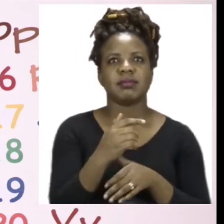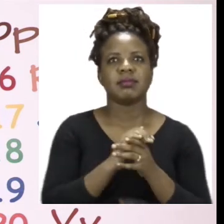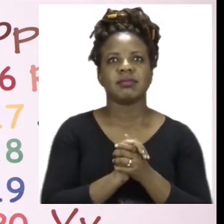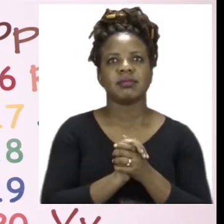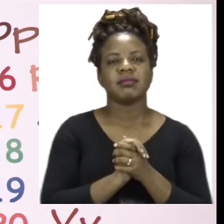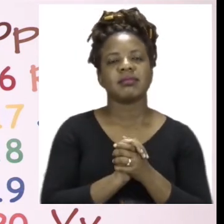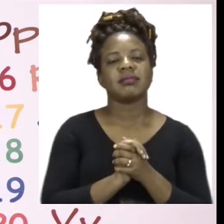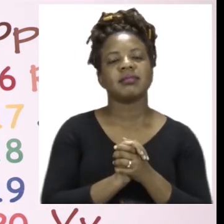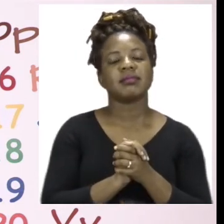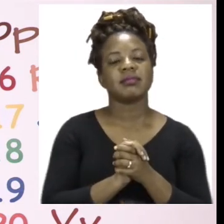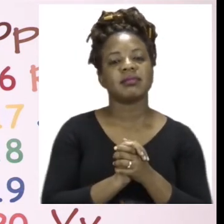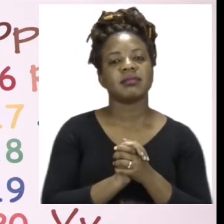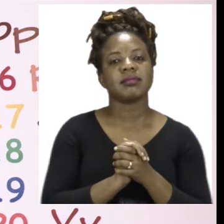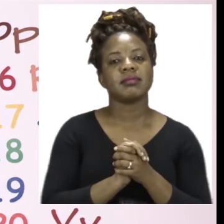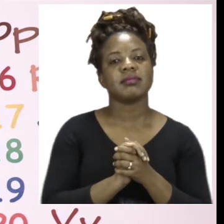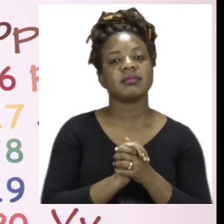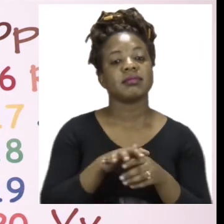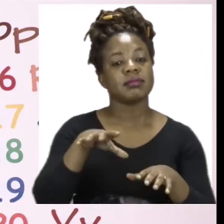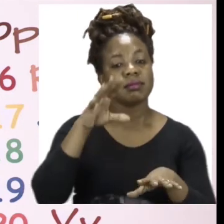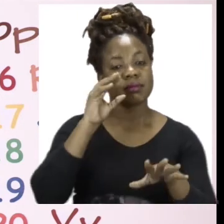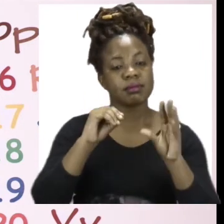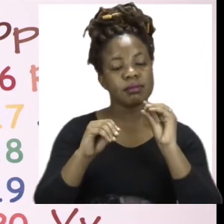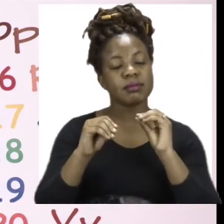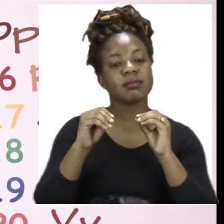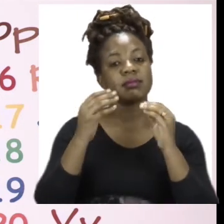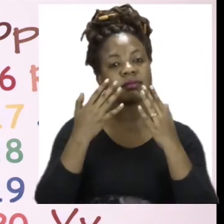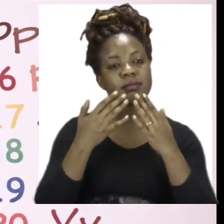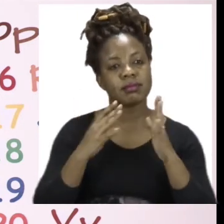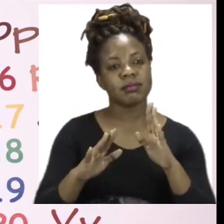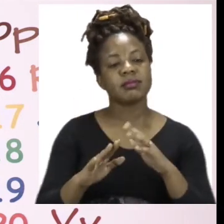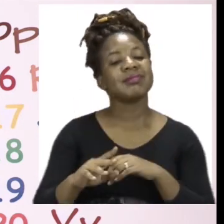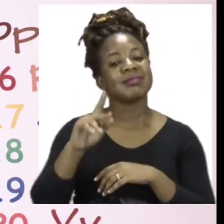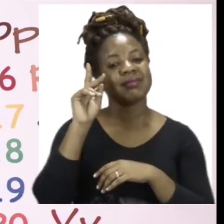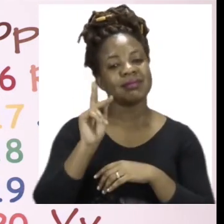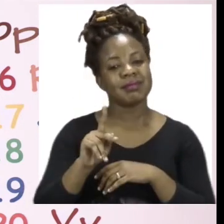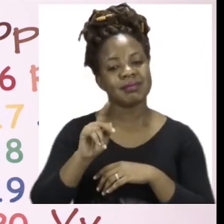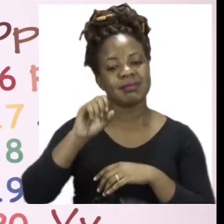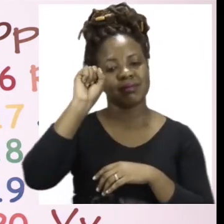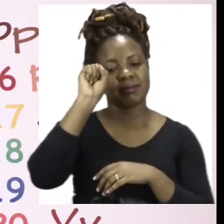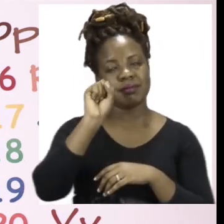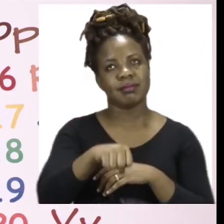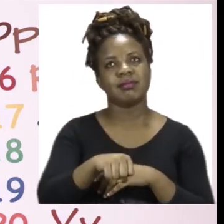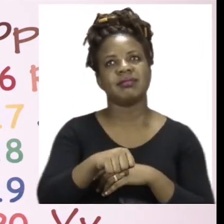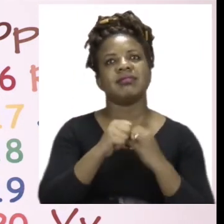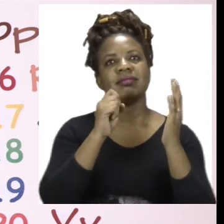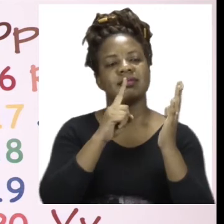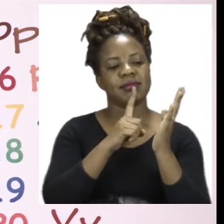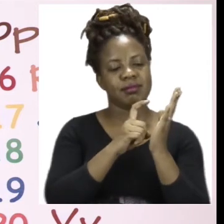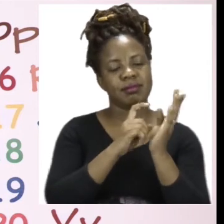though, it is time for us to sanitize. So let us take our sanitizer